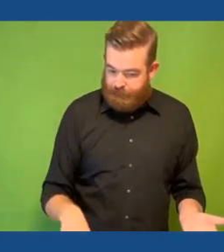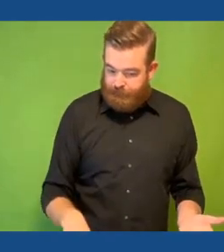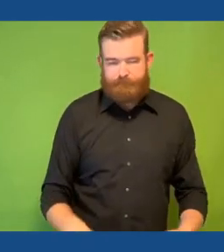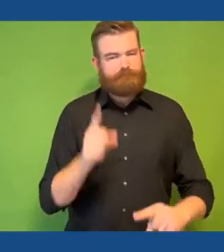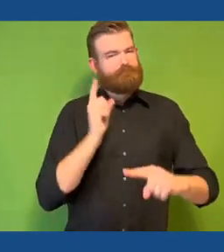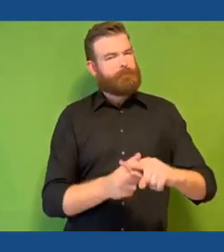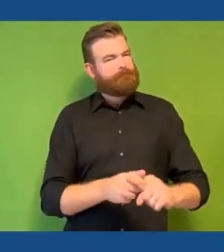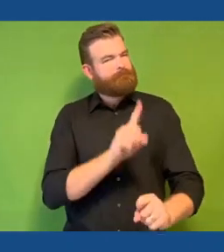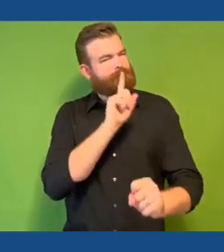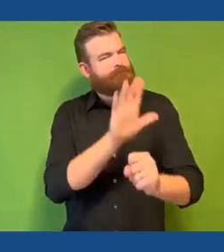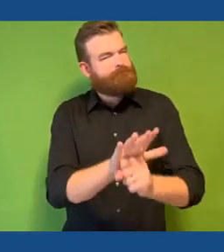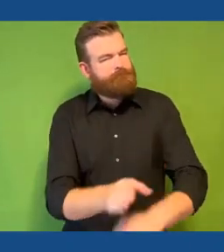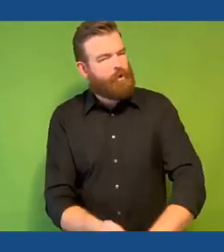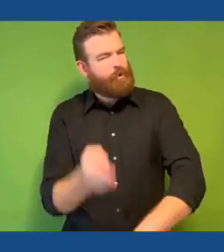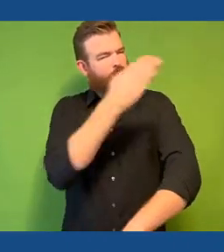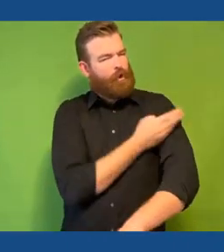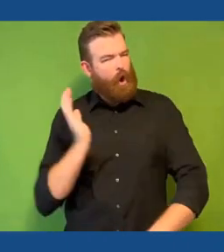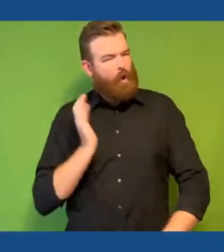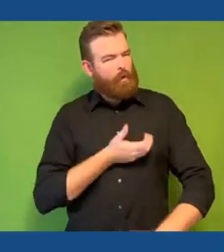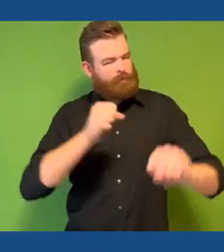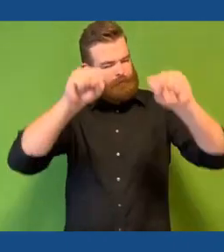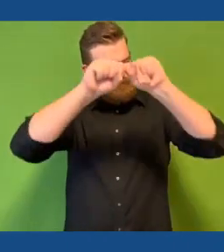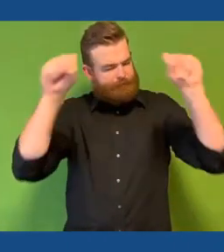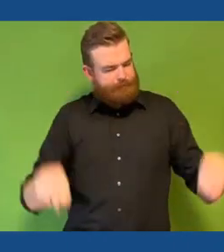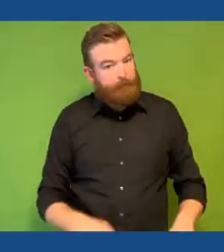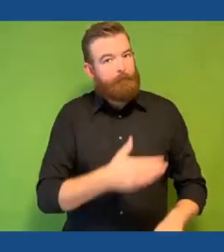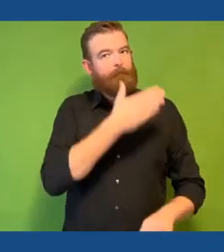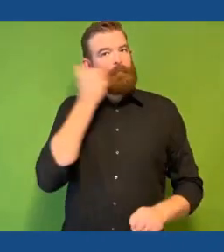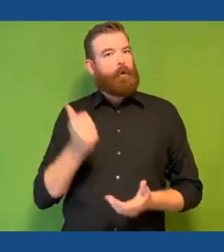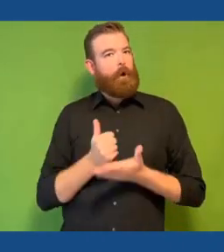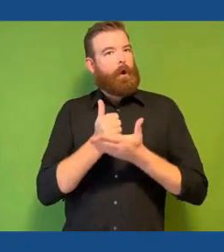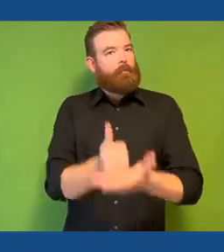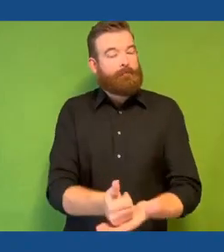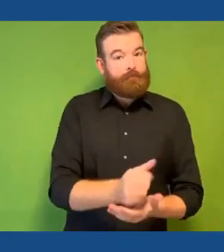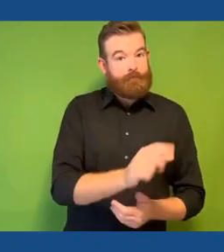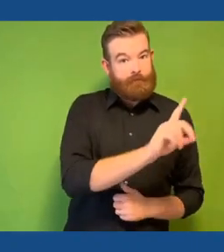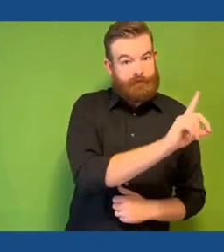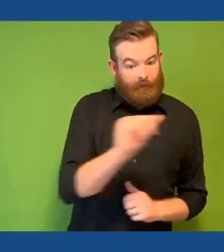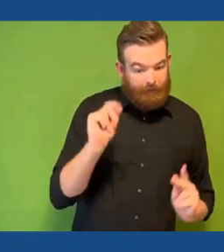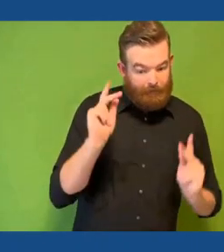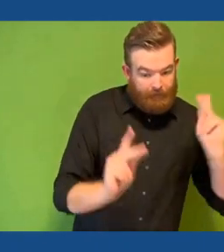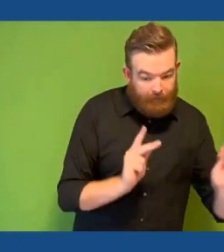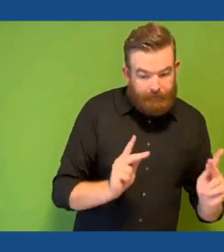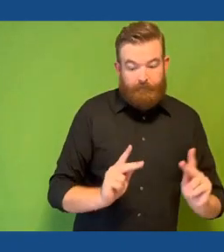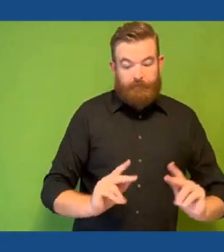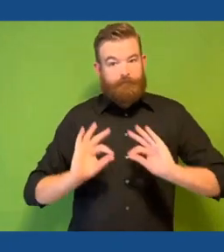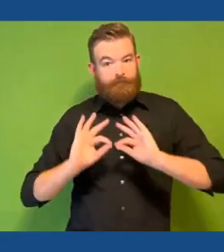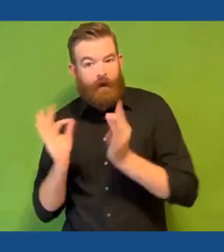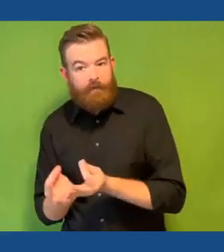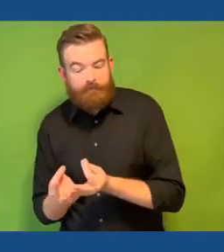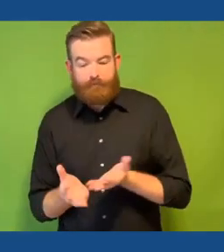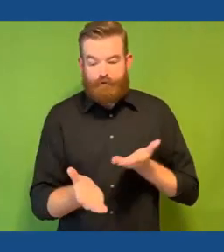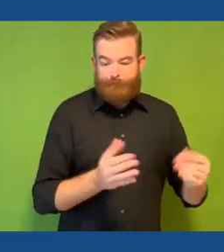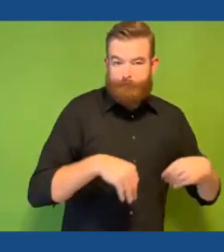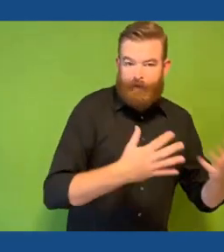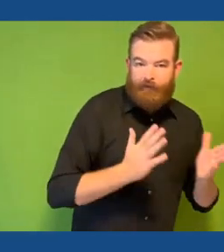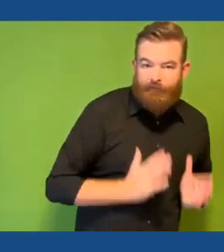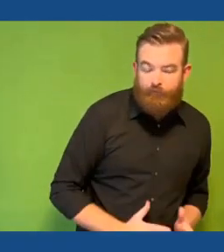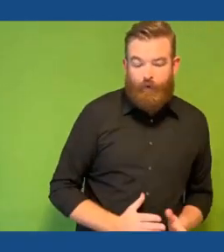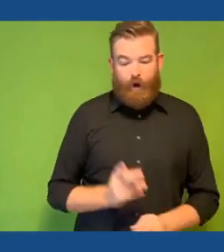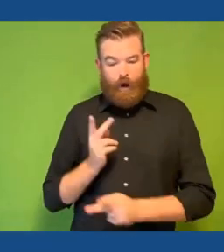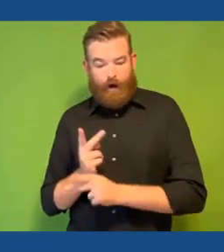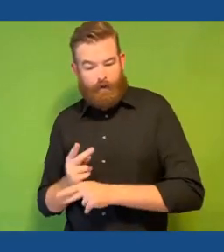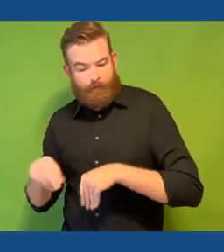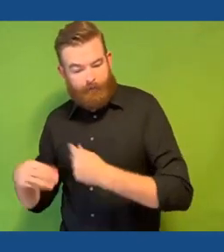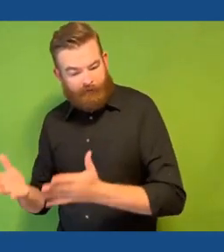we also commit to building greater resiliency in our systems to better support people with disabilities and their families